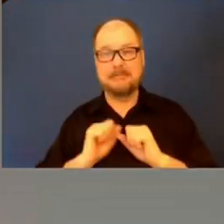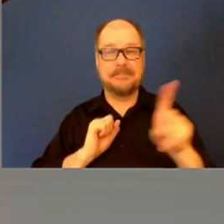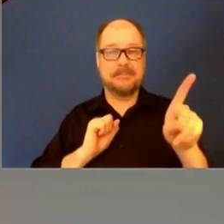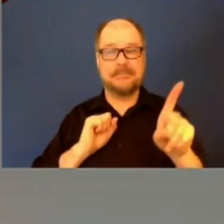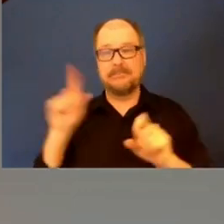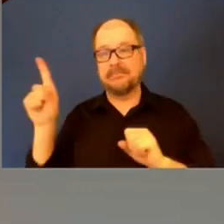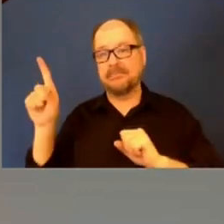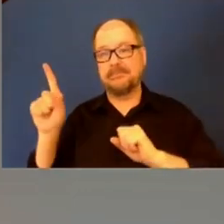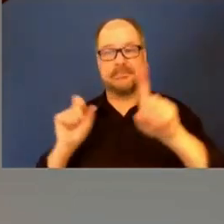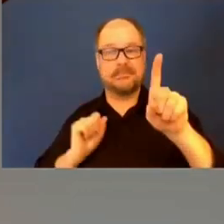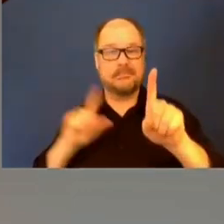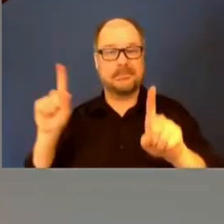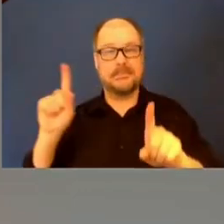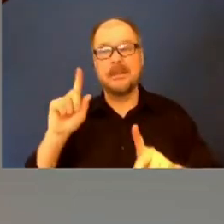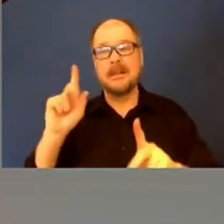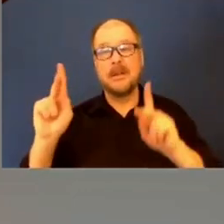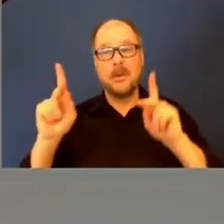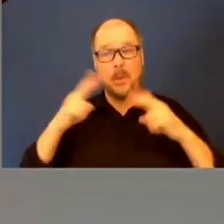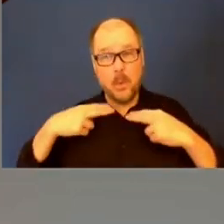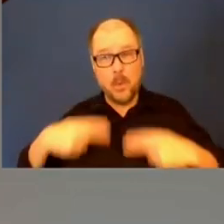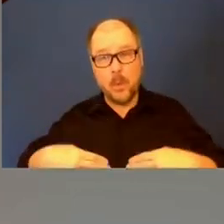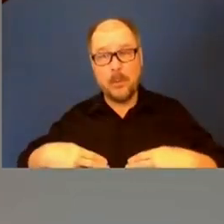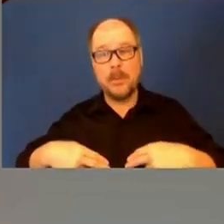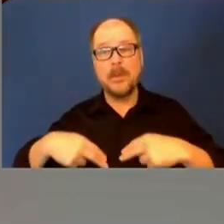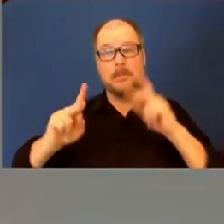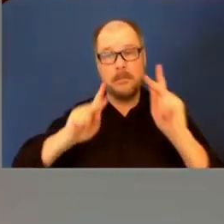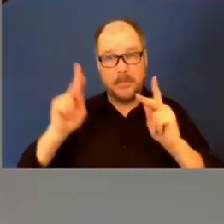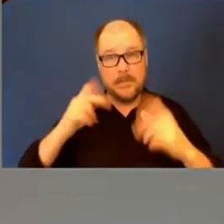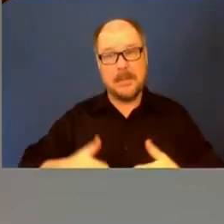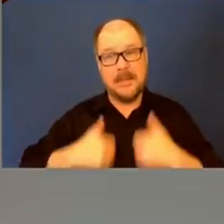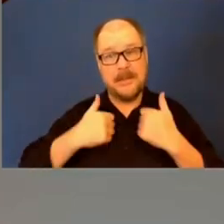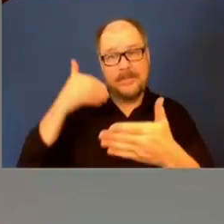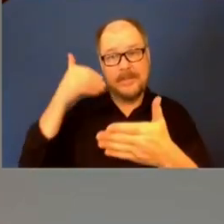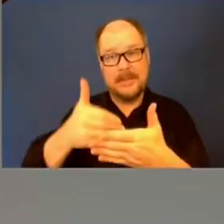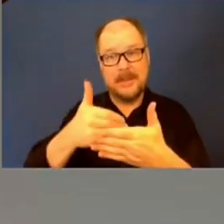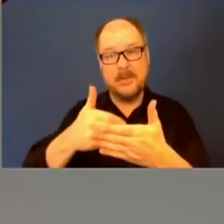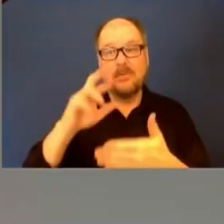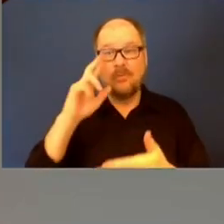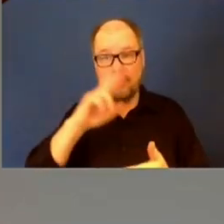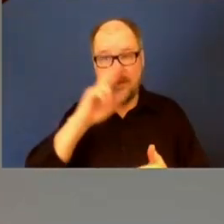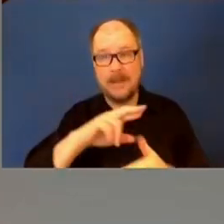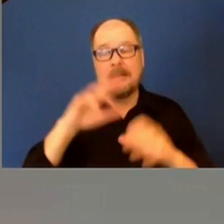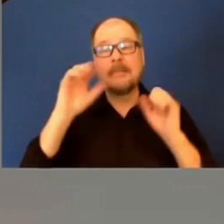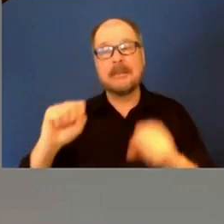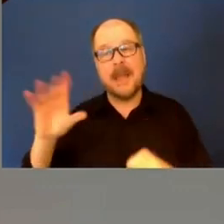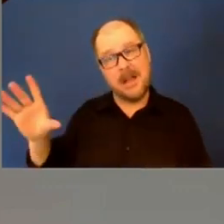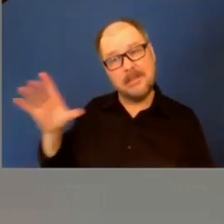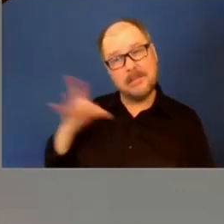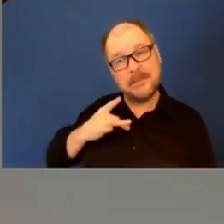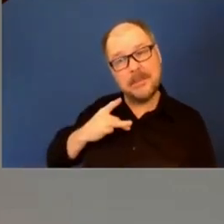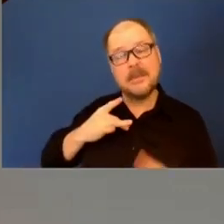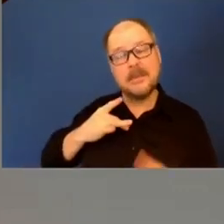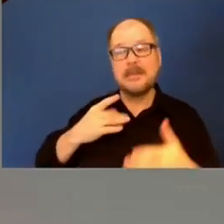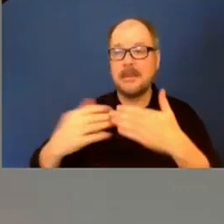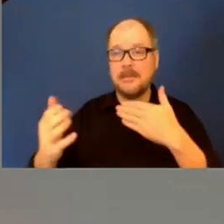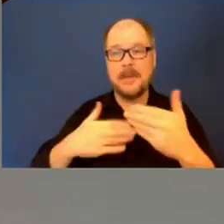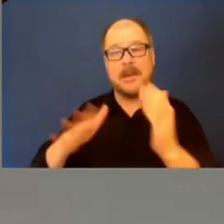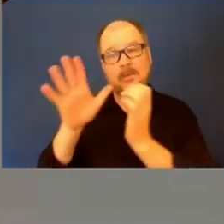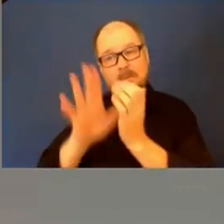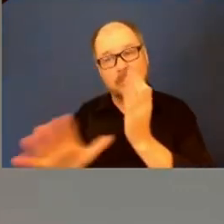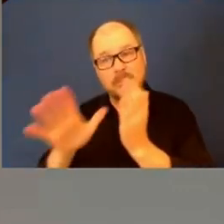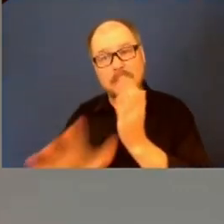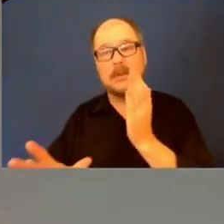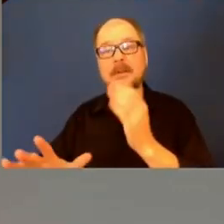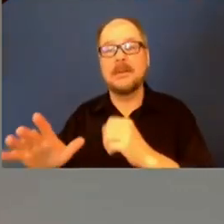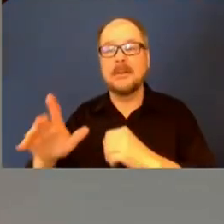them are exposed to those diseases, whether that's through direct contact with the rats, with bites or with exposure to